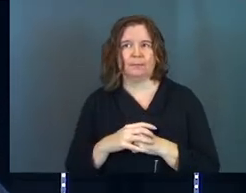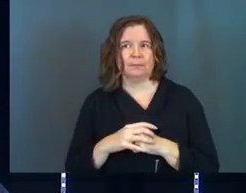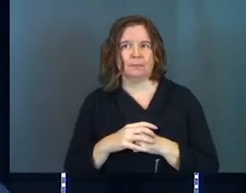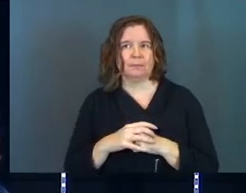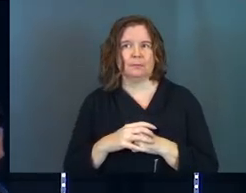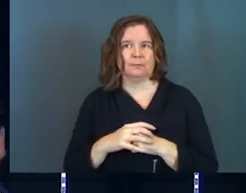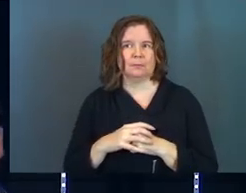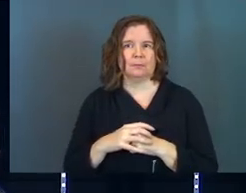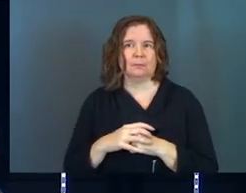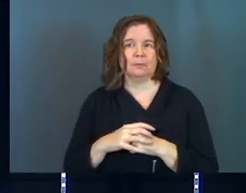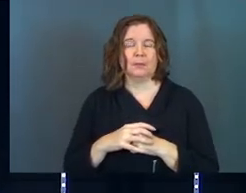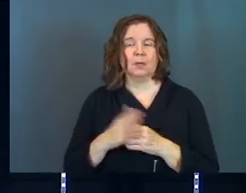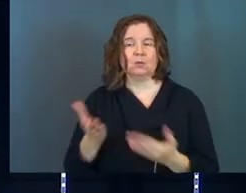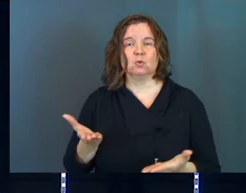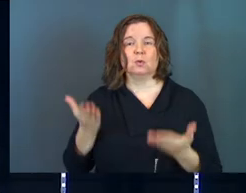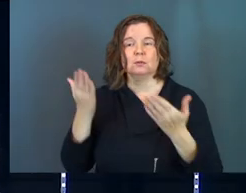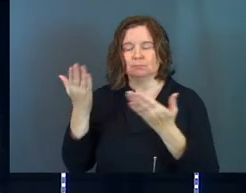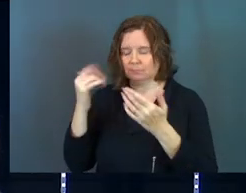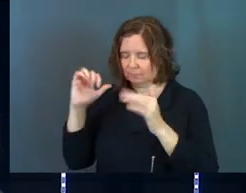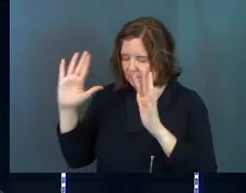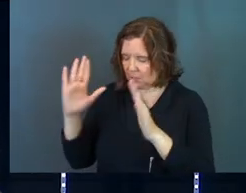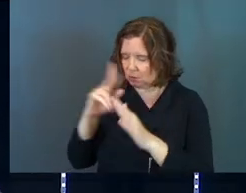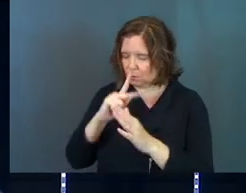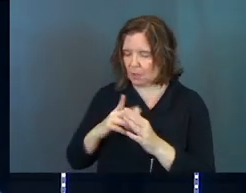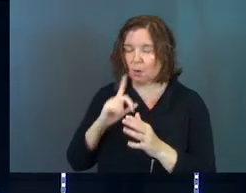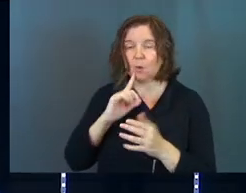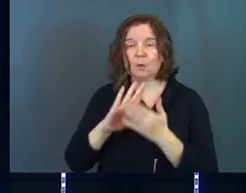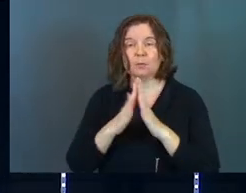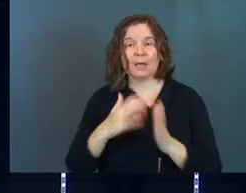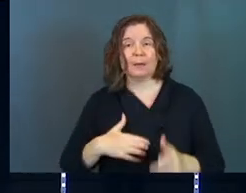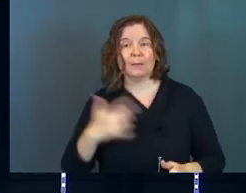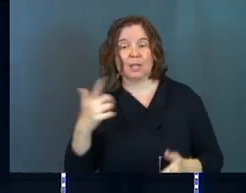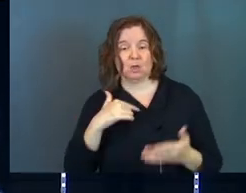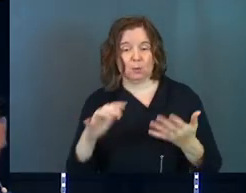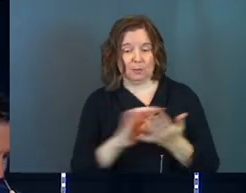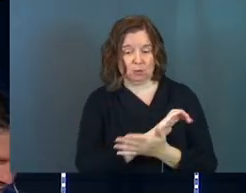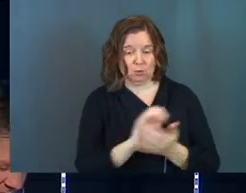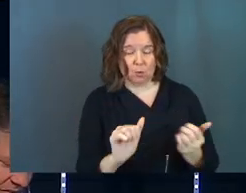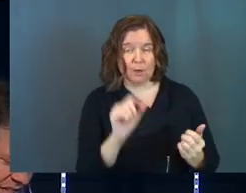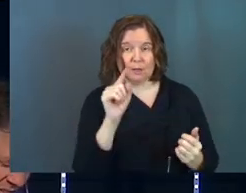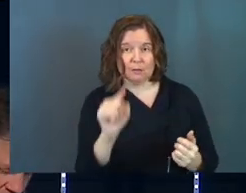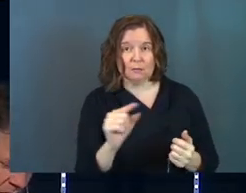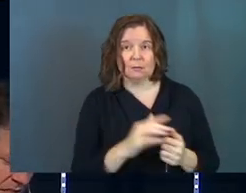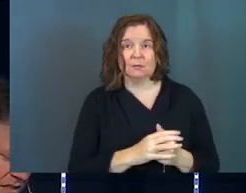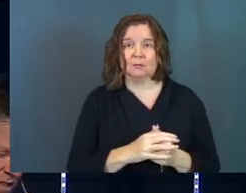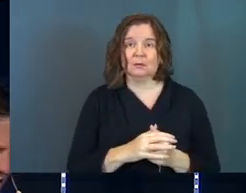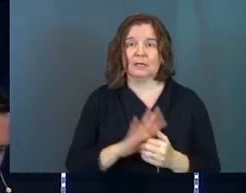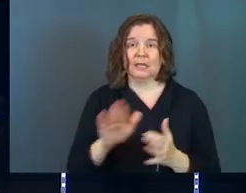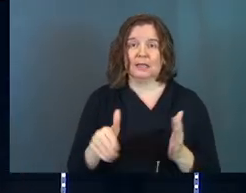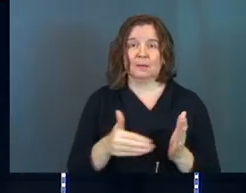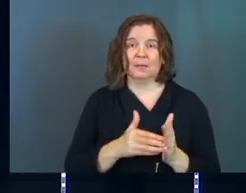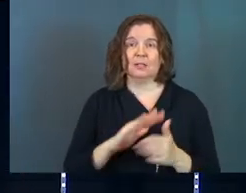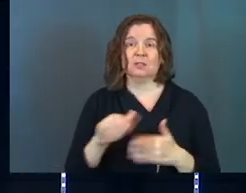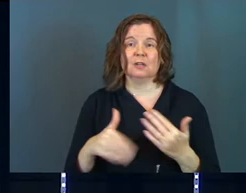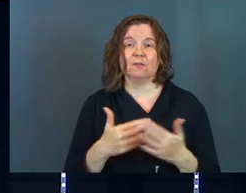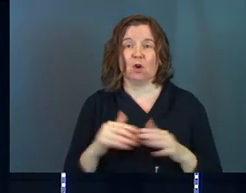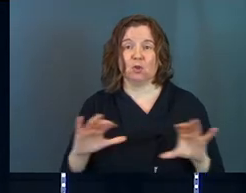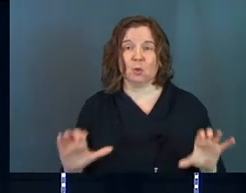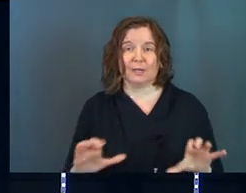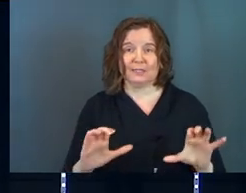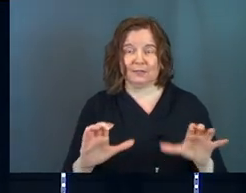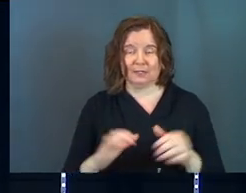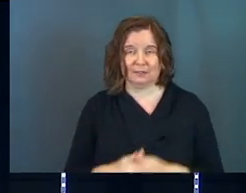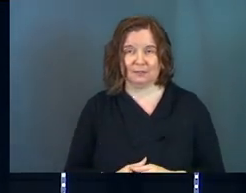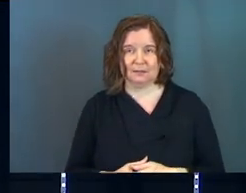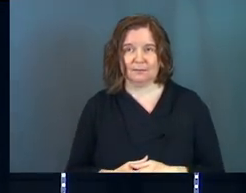Submit to God's royal son, or he will become angry and you will be destroyed in the midst of all your activities.